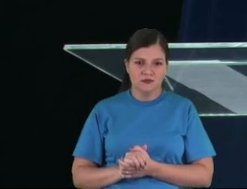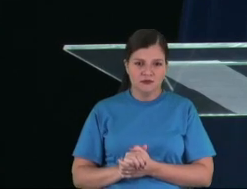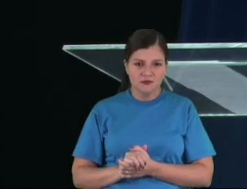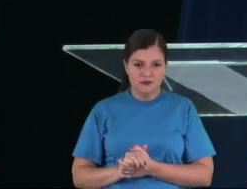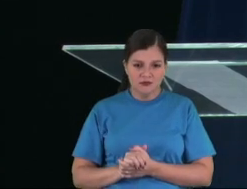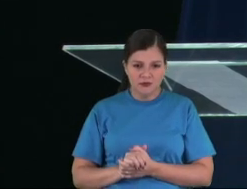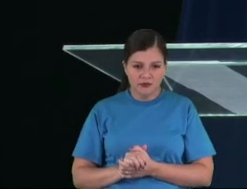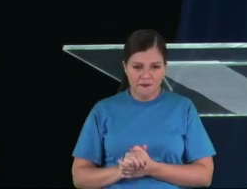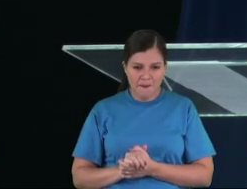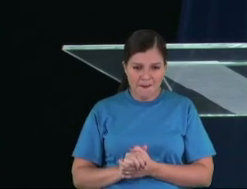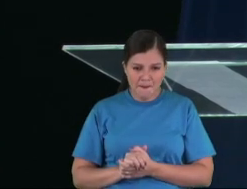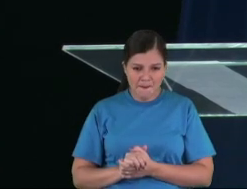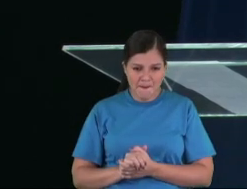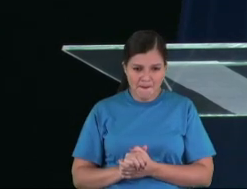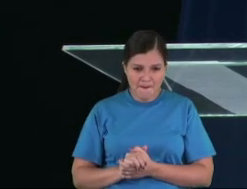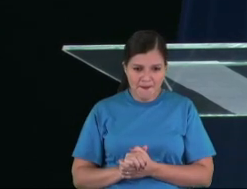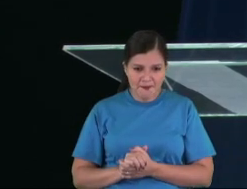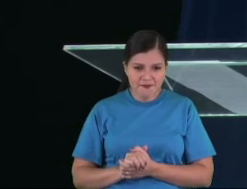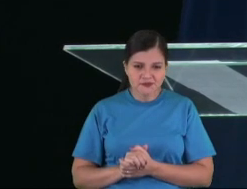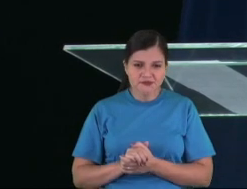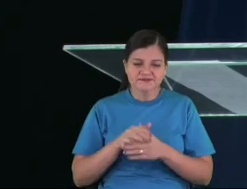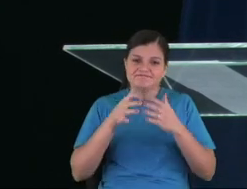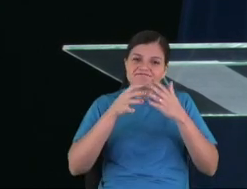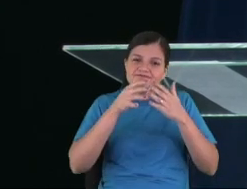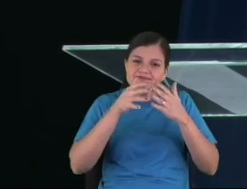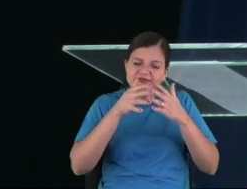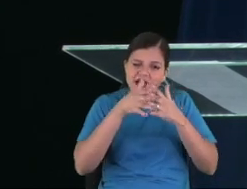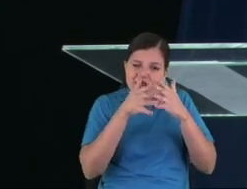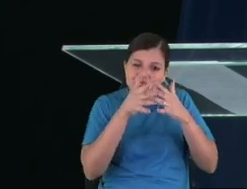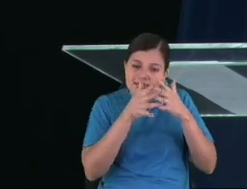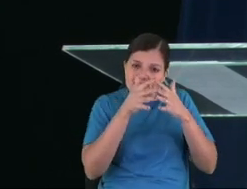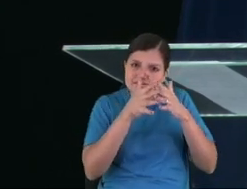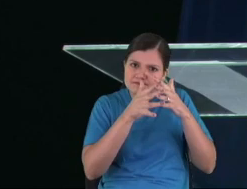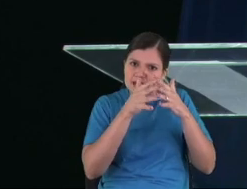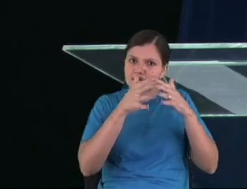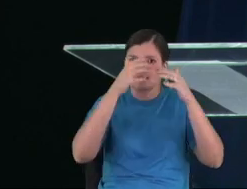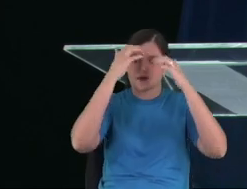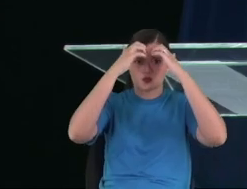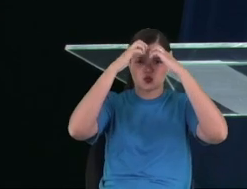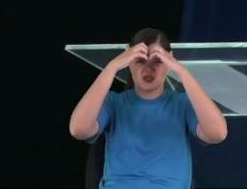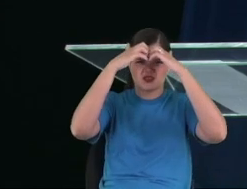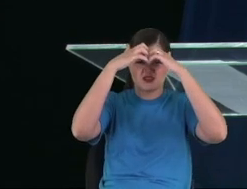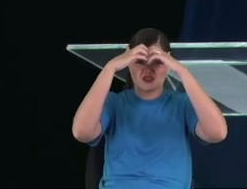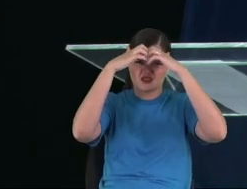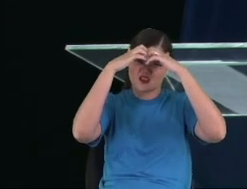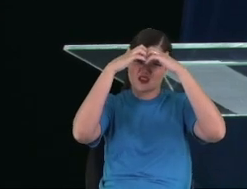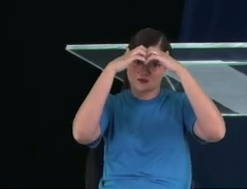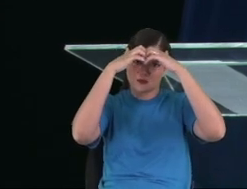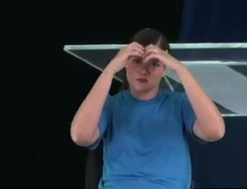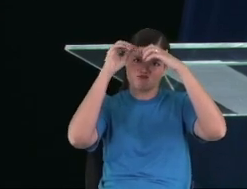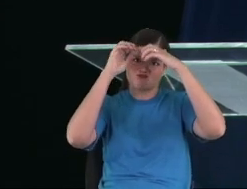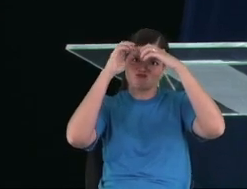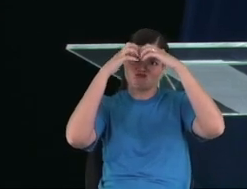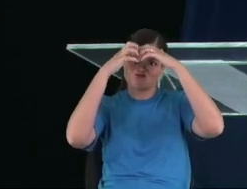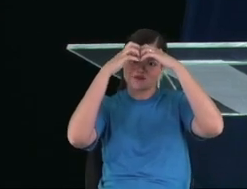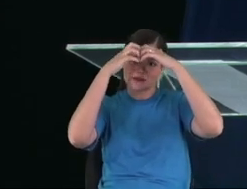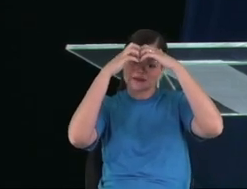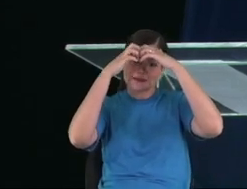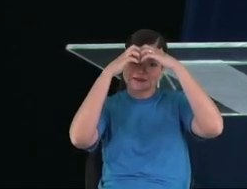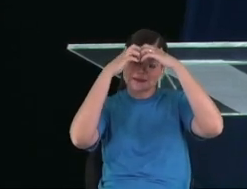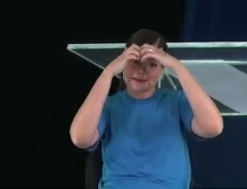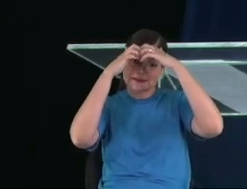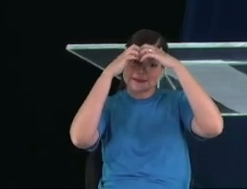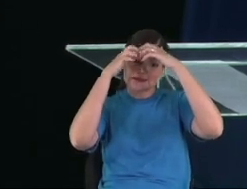he or she produce the brain. It's just like the form, the brain